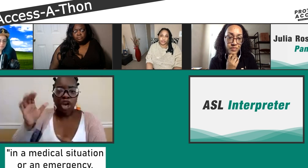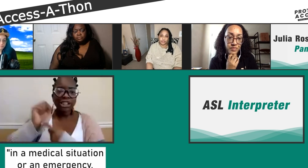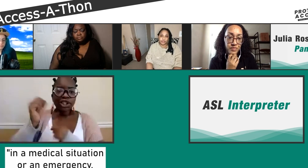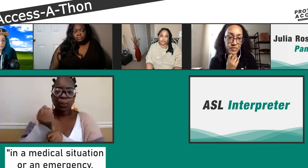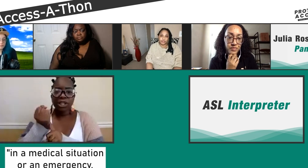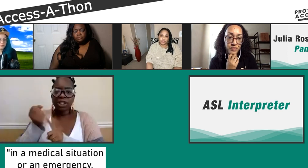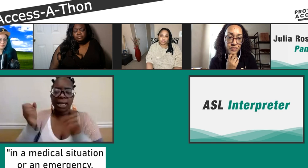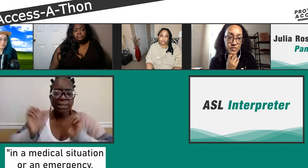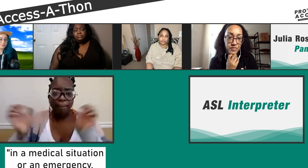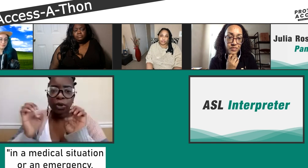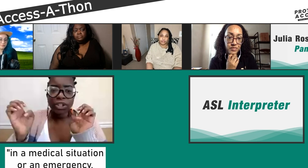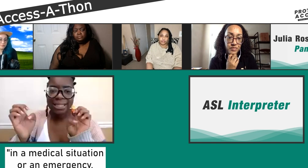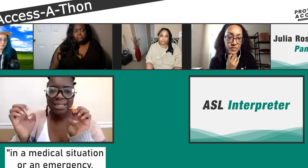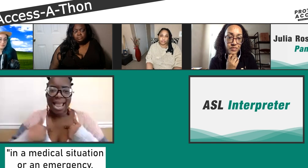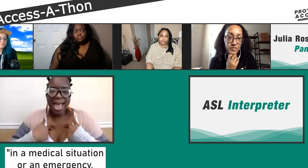appointment.